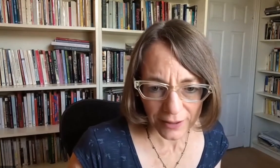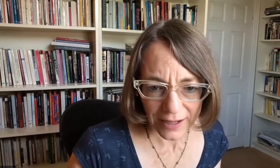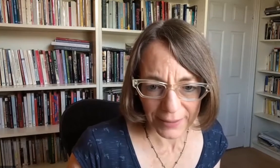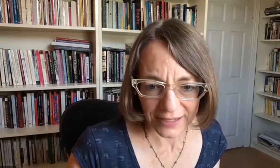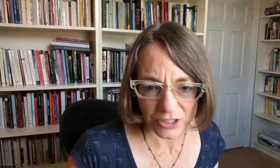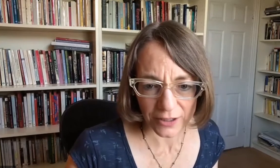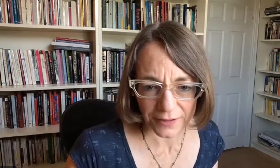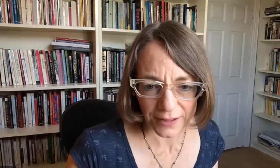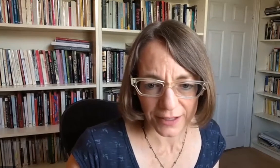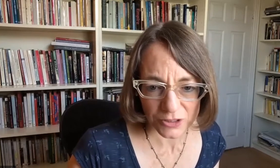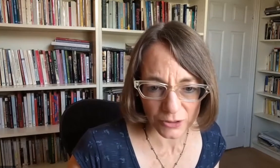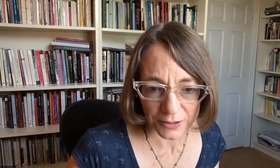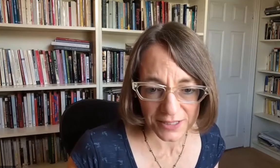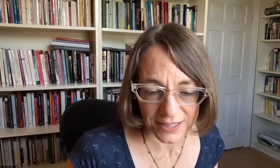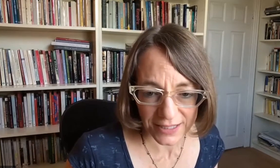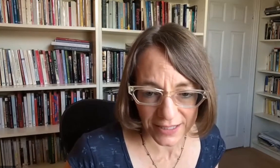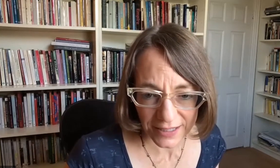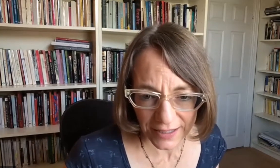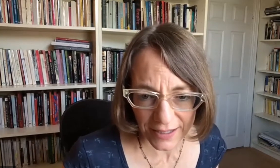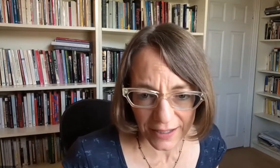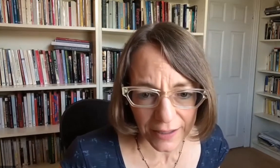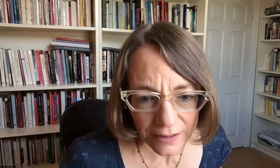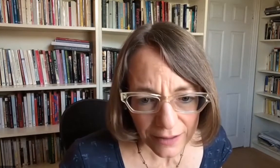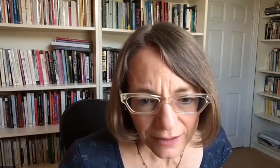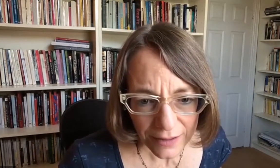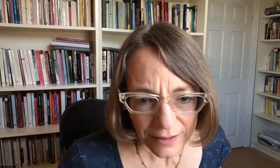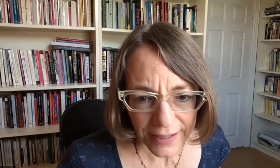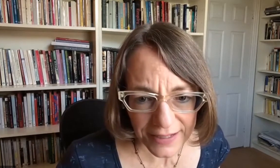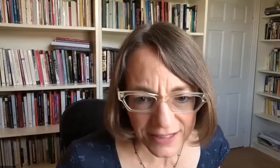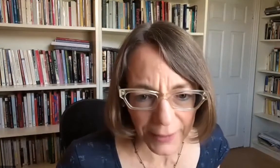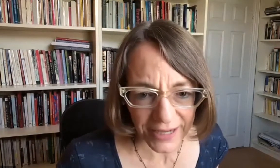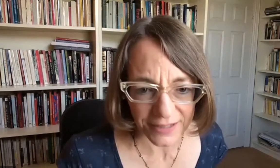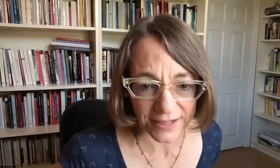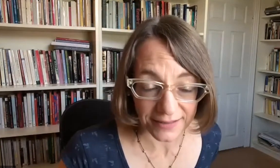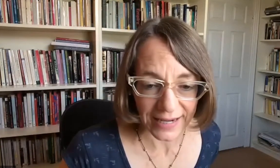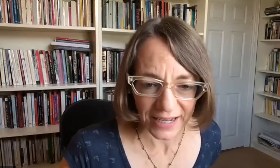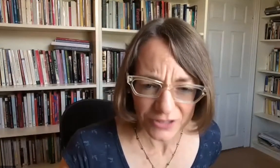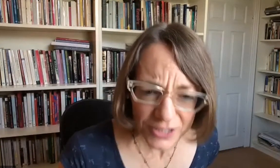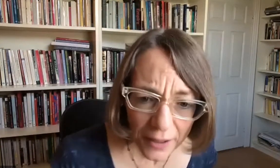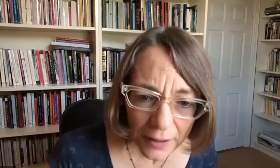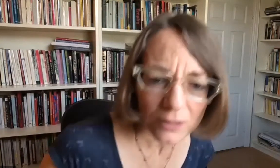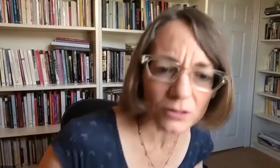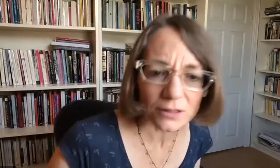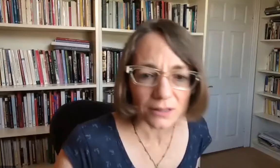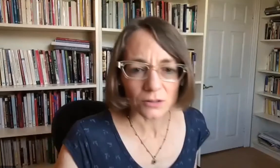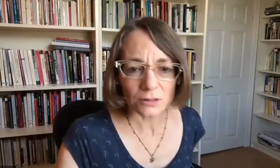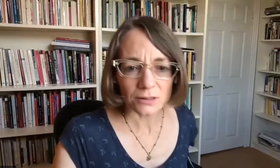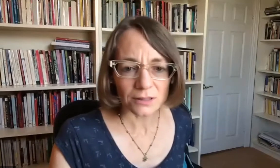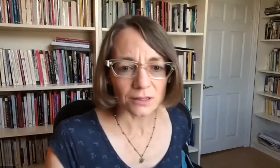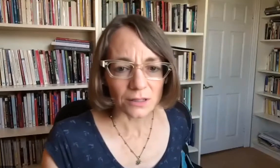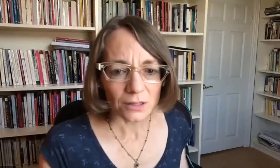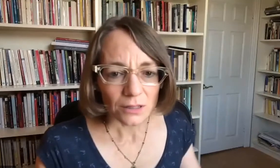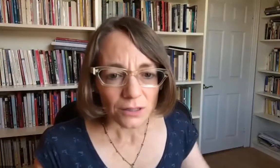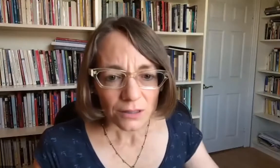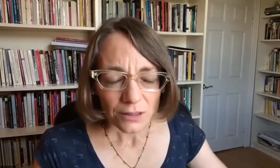legal dispositions that oblige the application or their